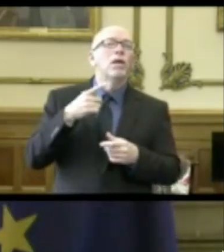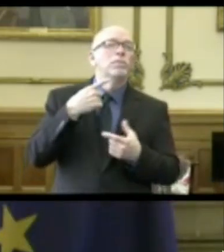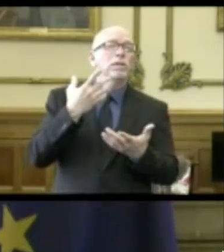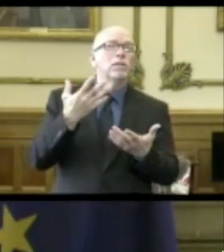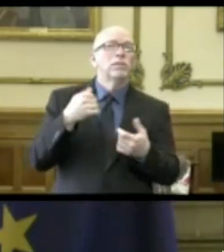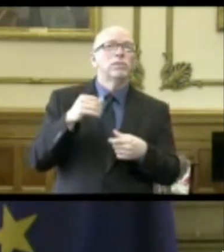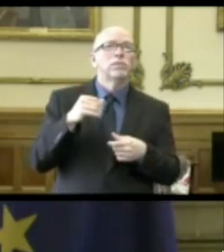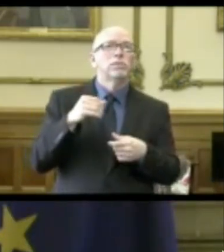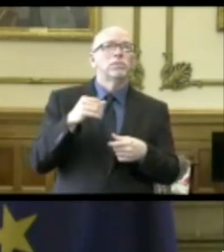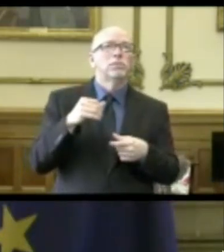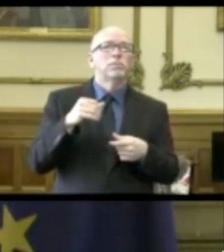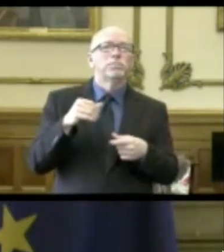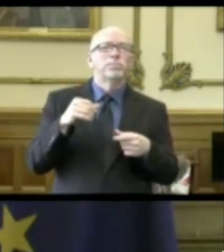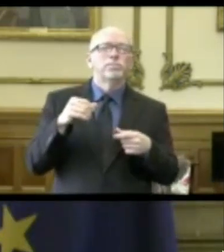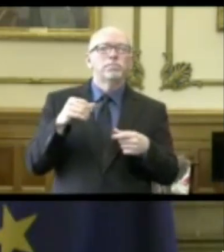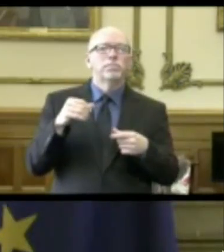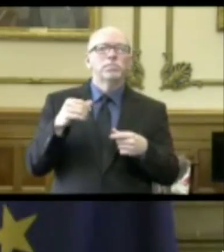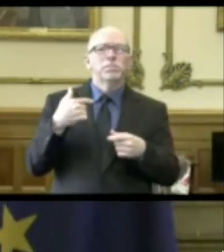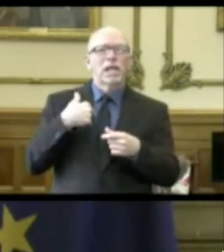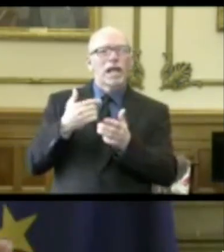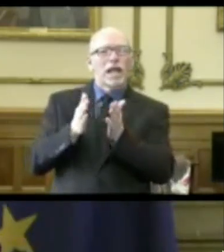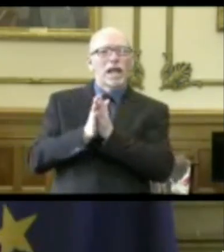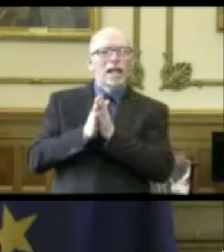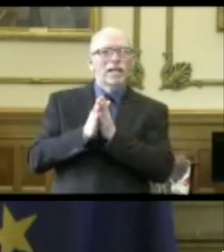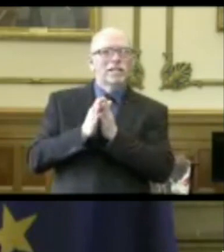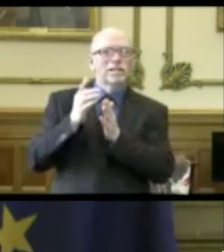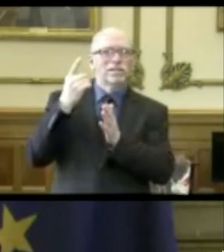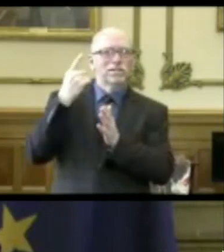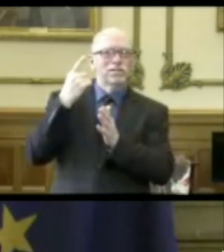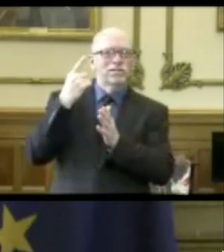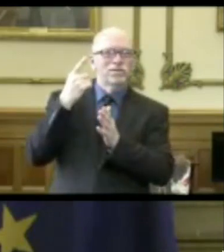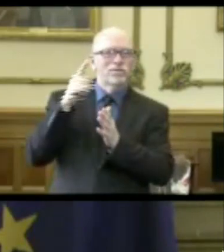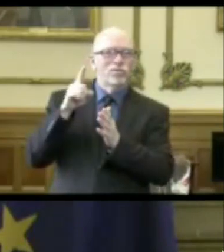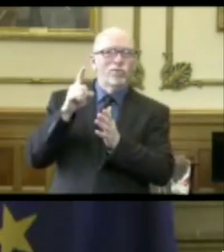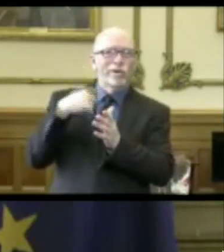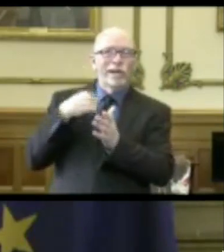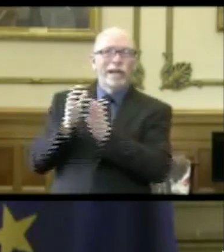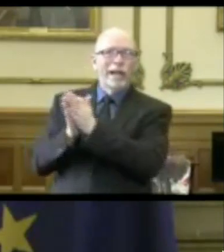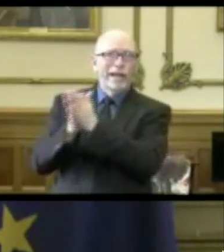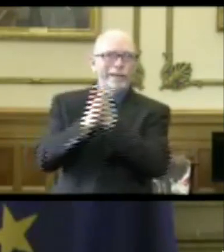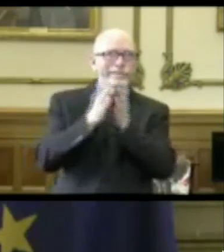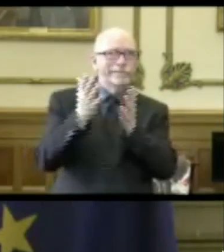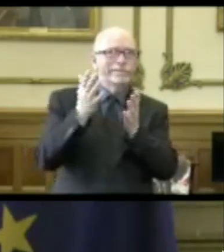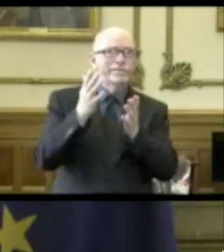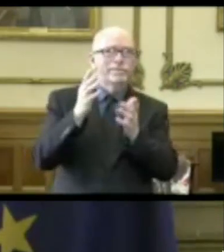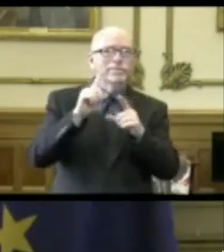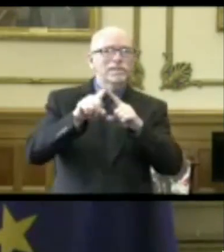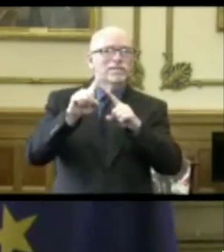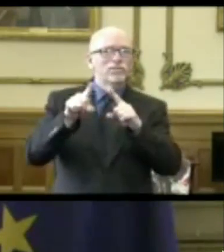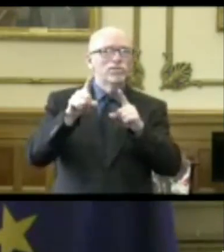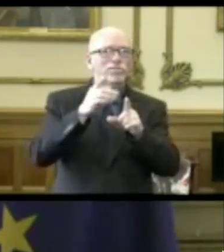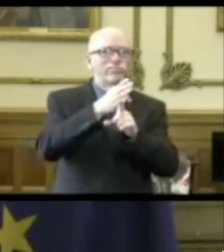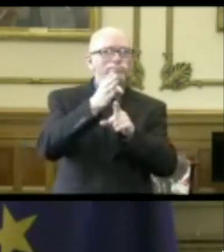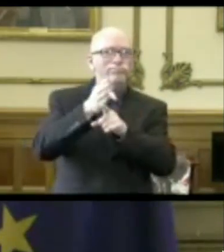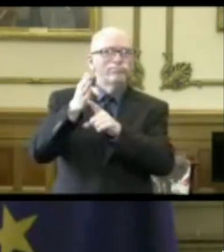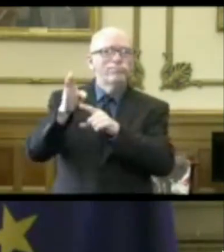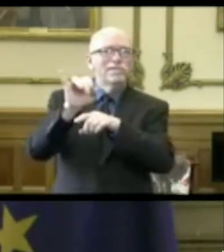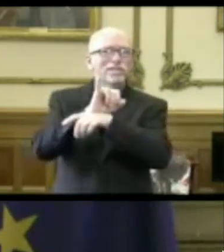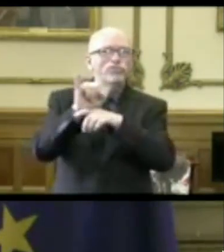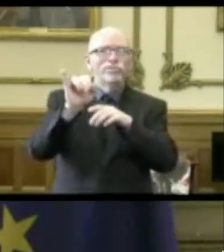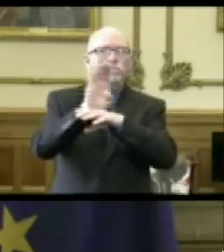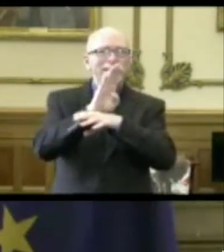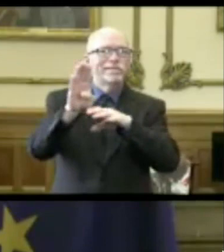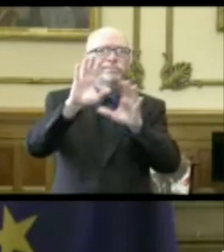you know, this is, I asked for, sent out a solicitation, actually, to various sectors, industries,